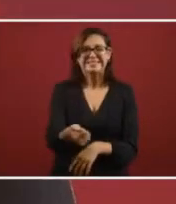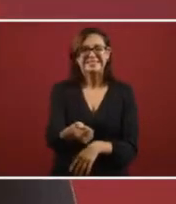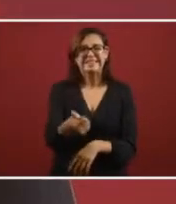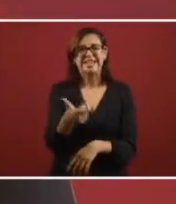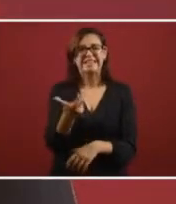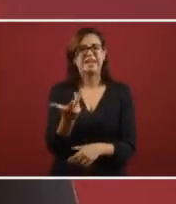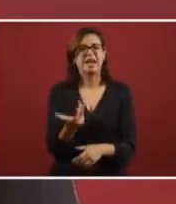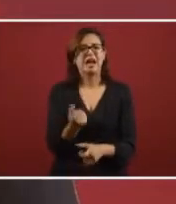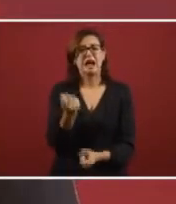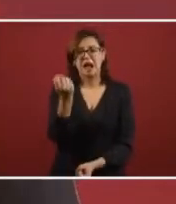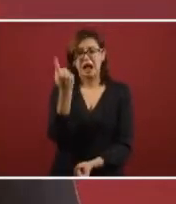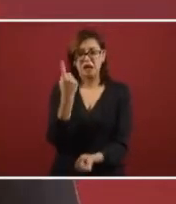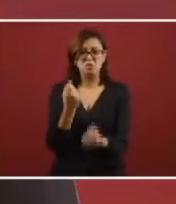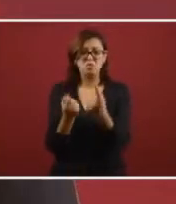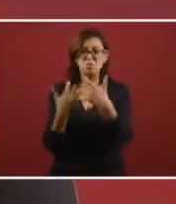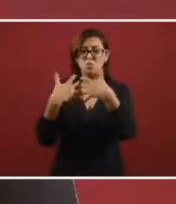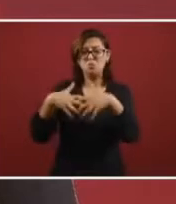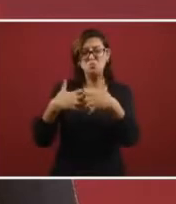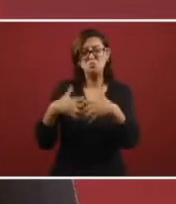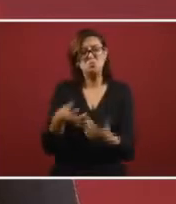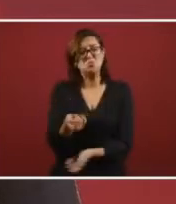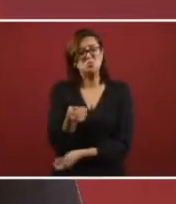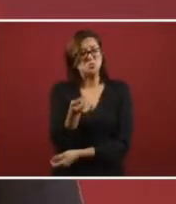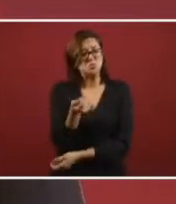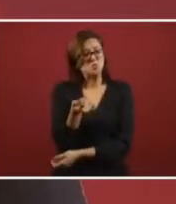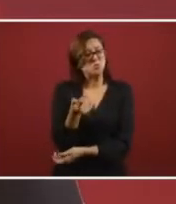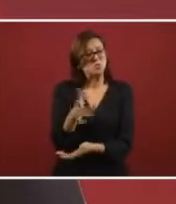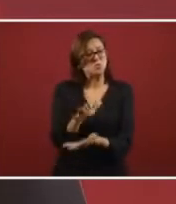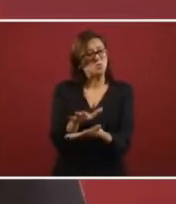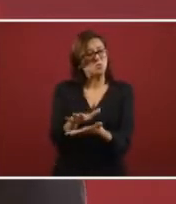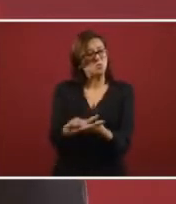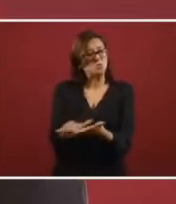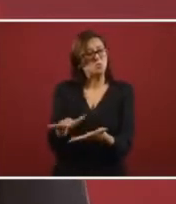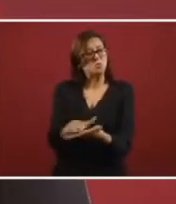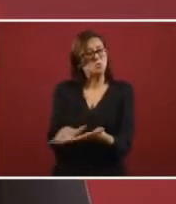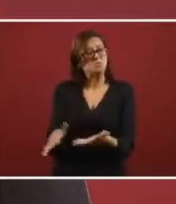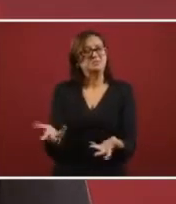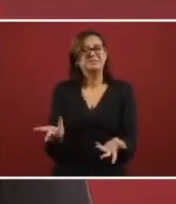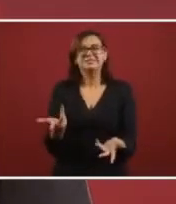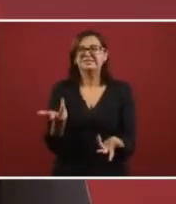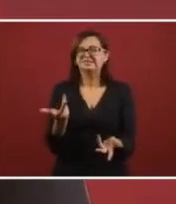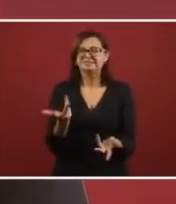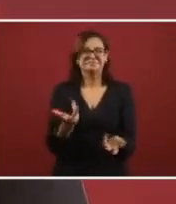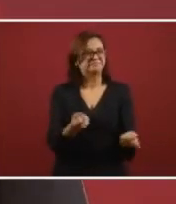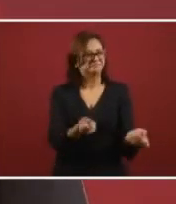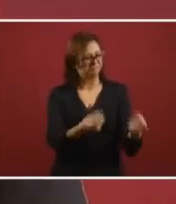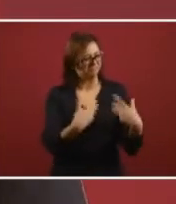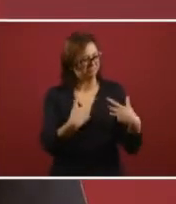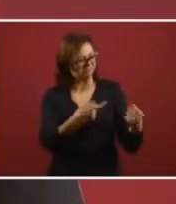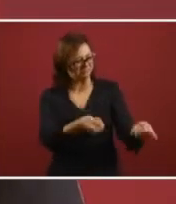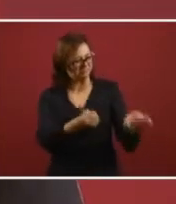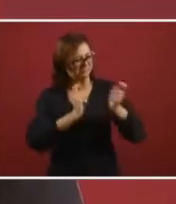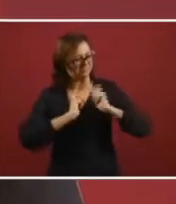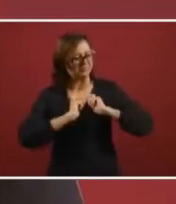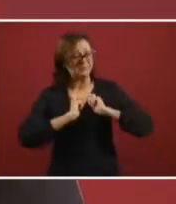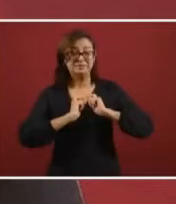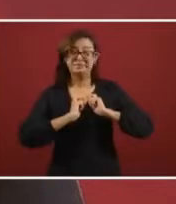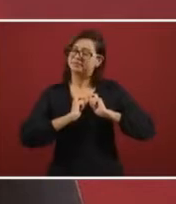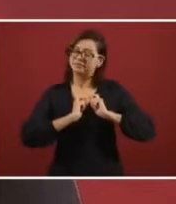with low production and now we're raising those up